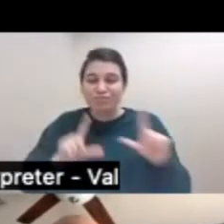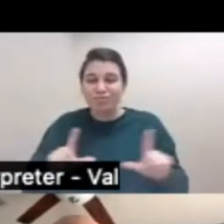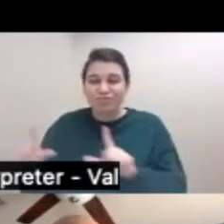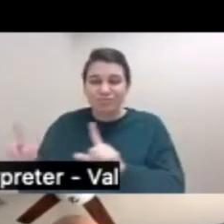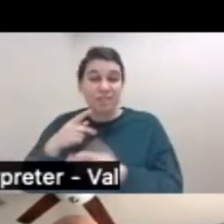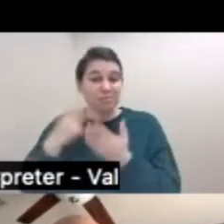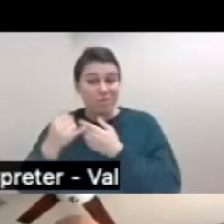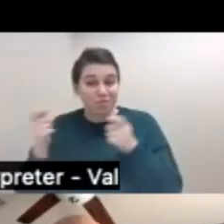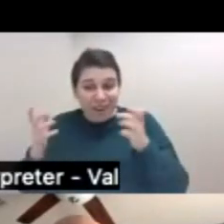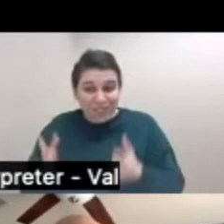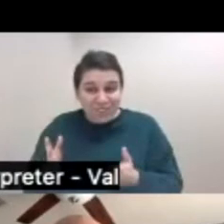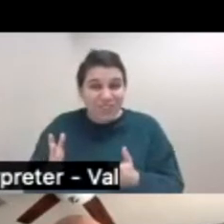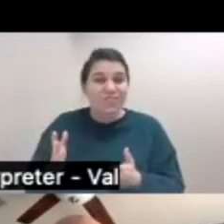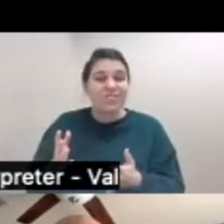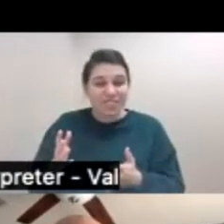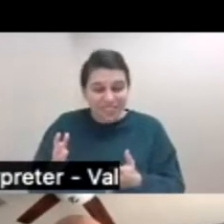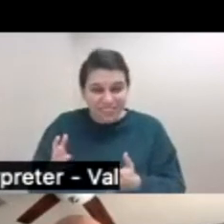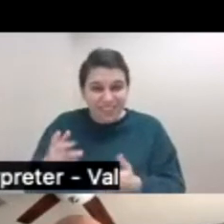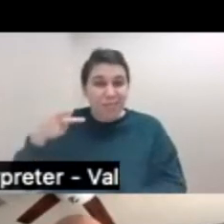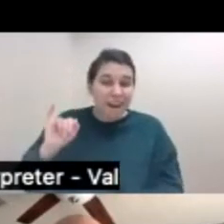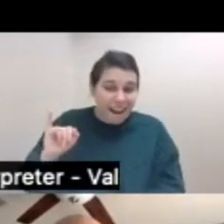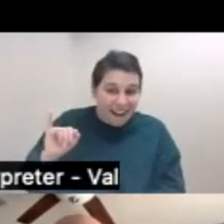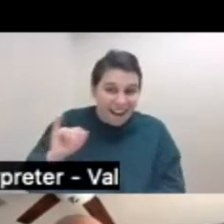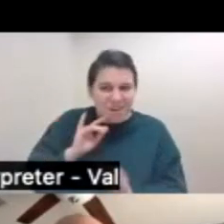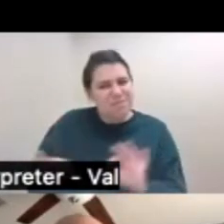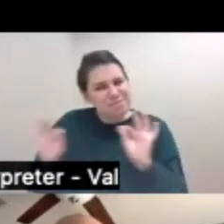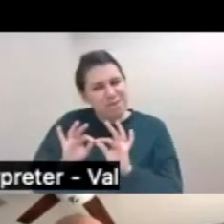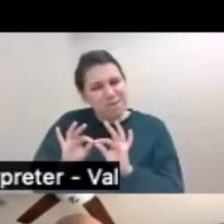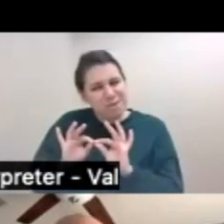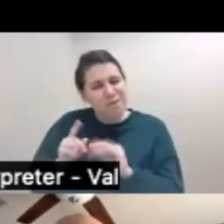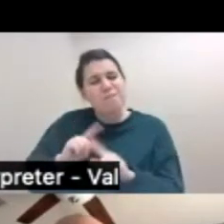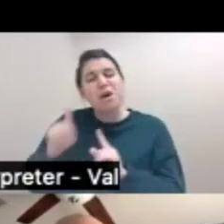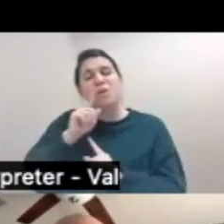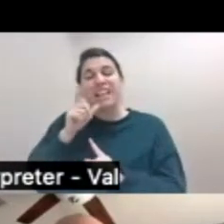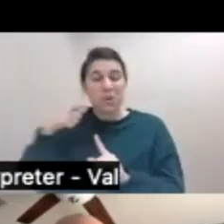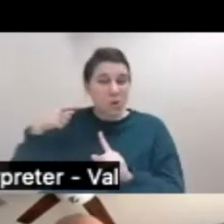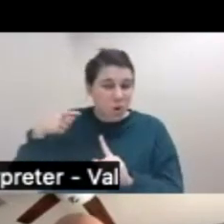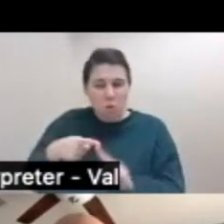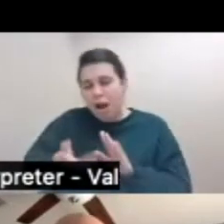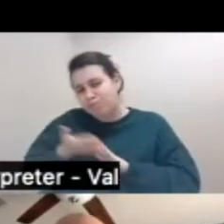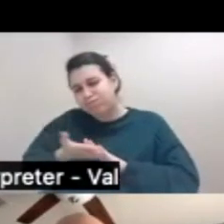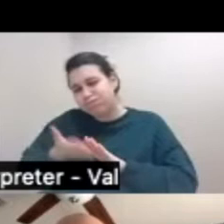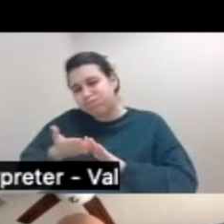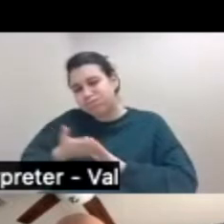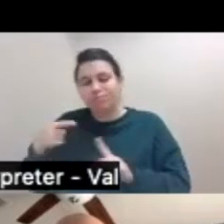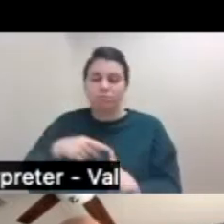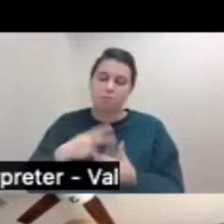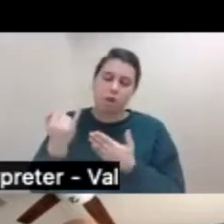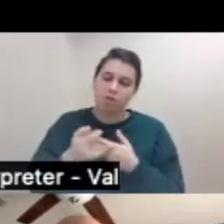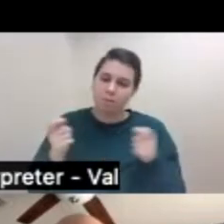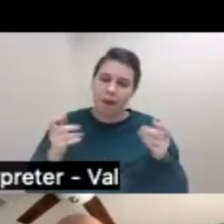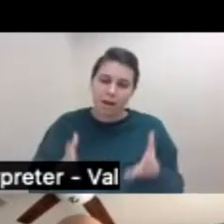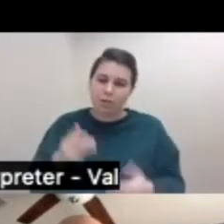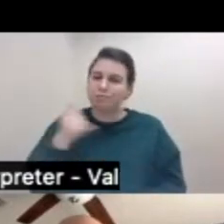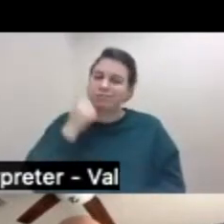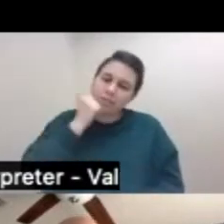managers who, you know, principal investigators are important, but really the heart and soul of many of these projects are those project managers to day